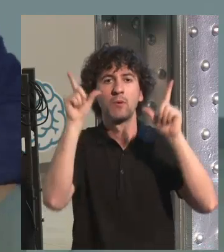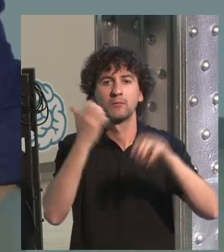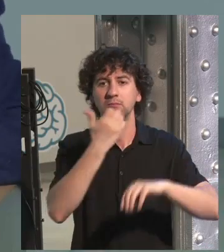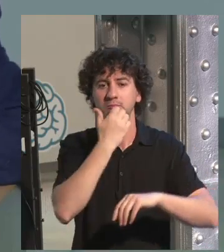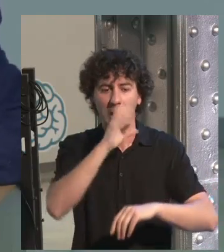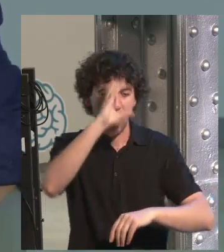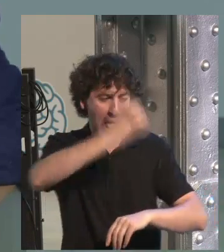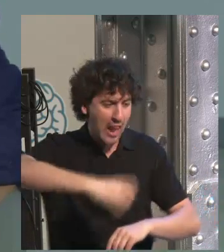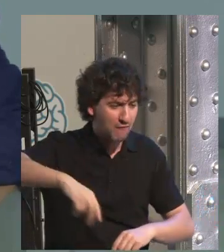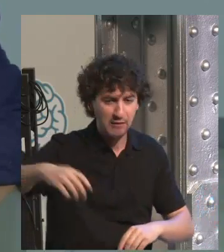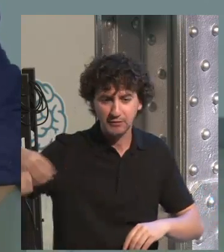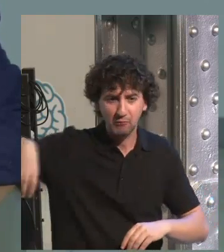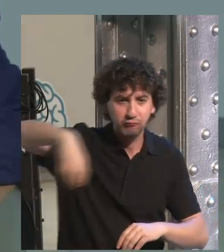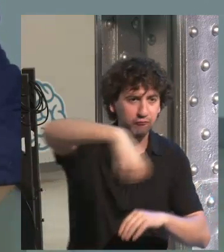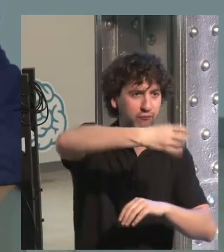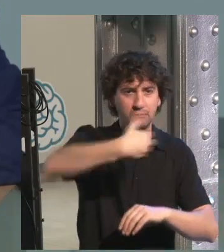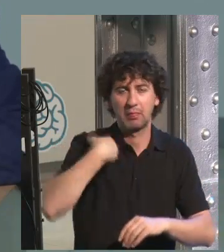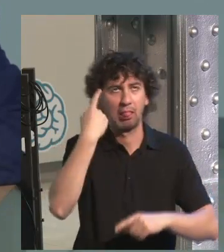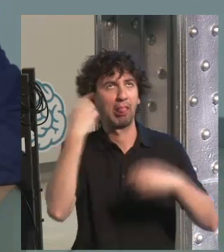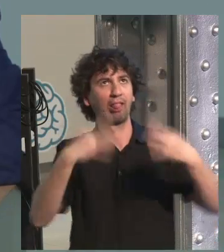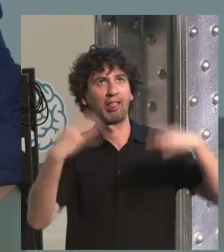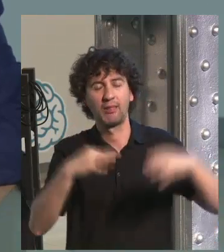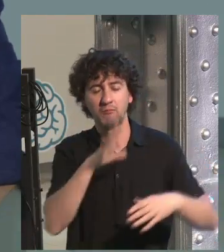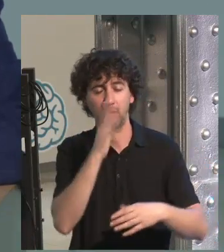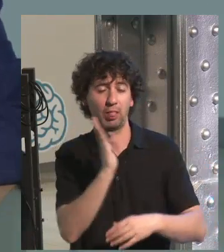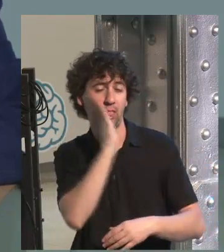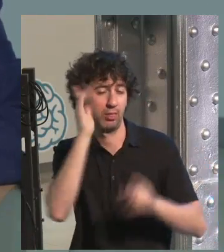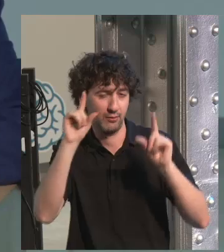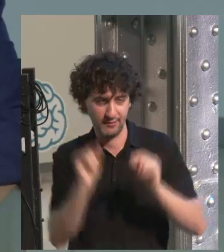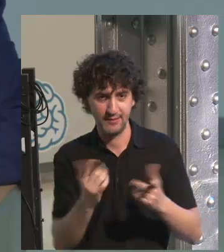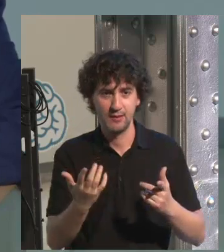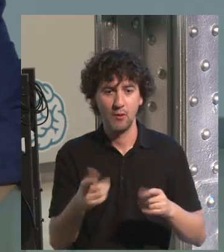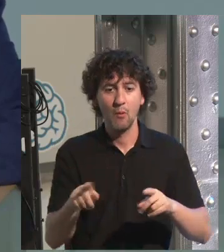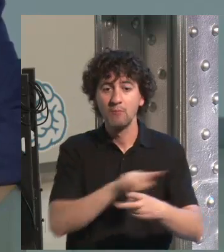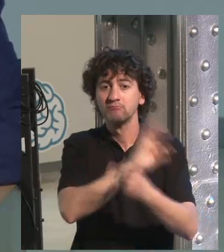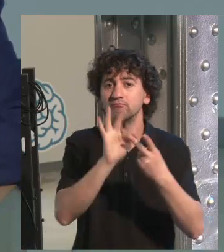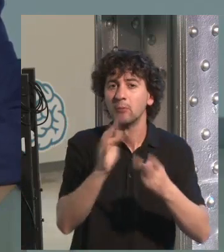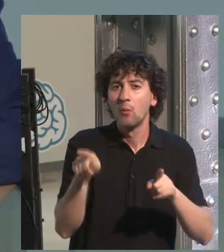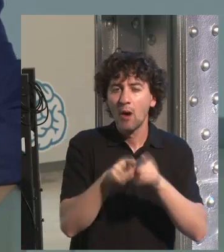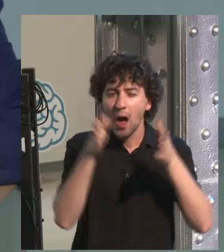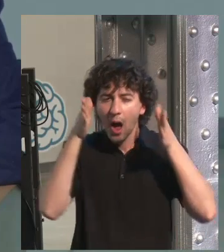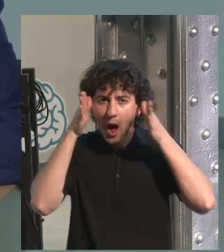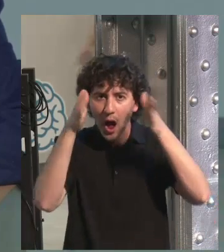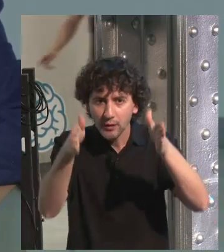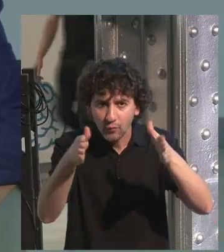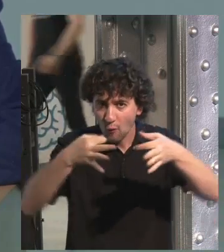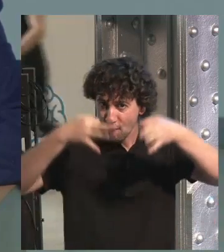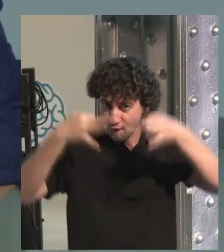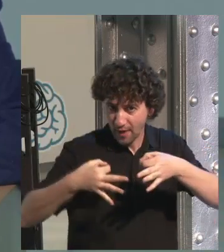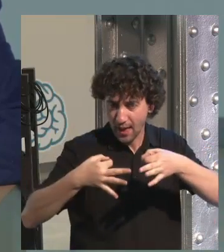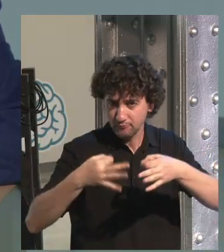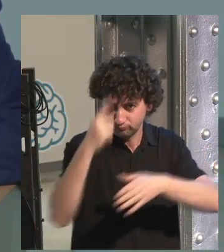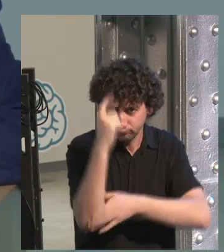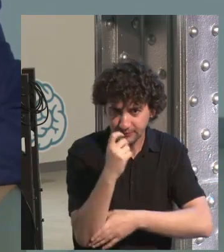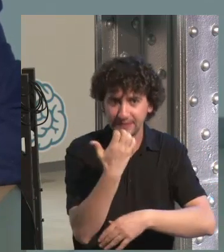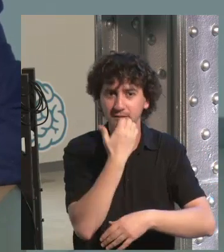different from the curiosity ones. And when you, for example, wake up and you